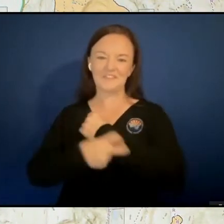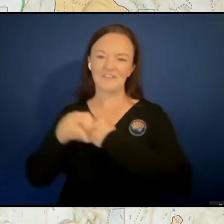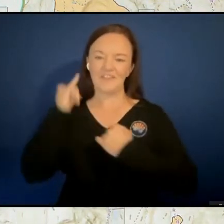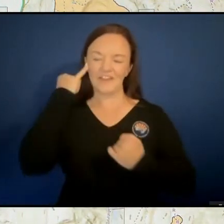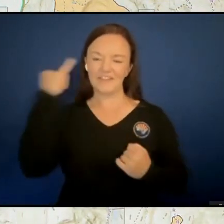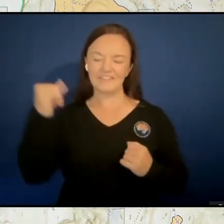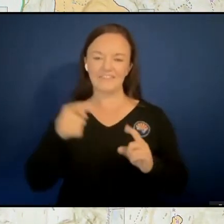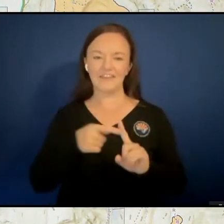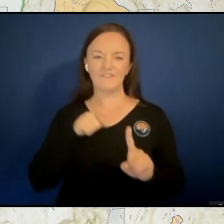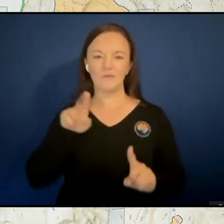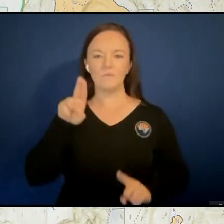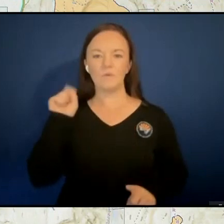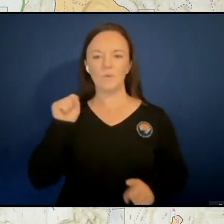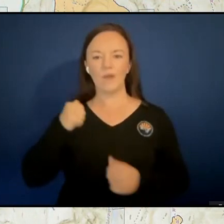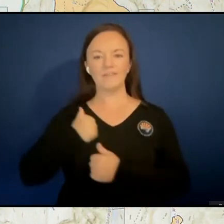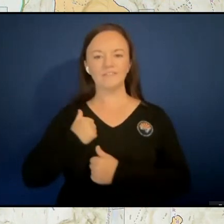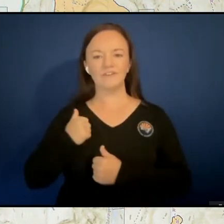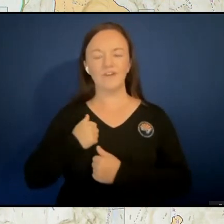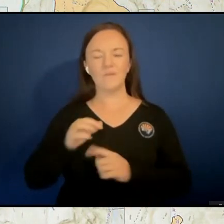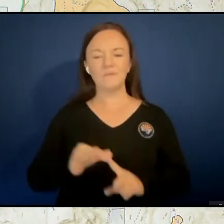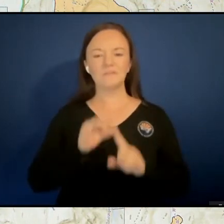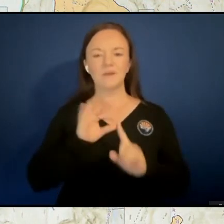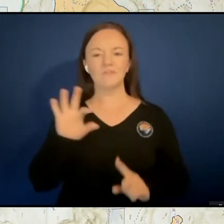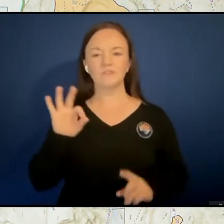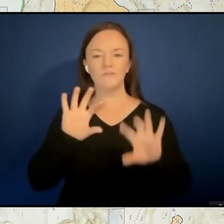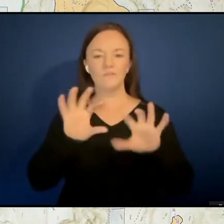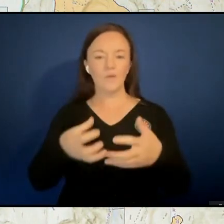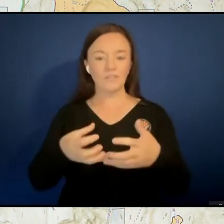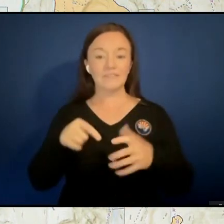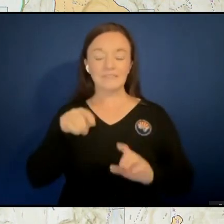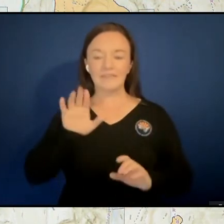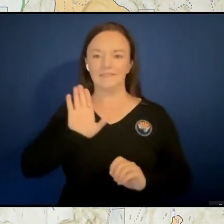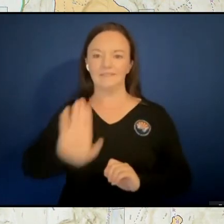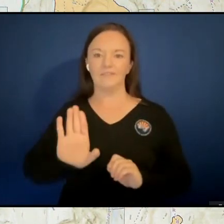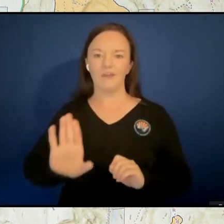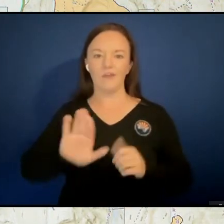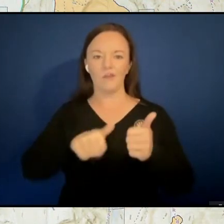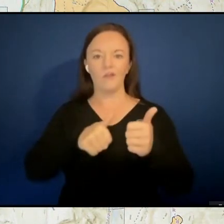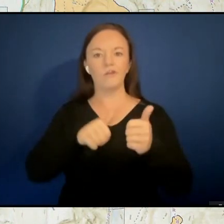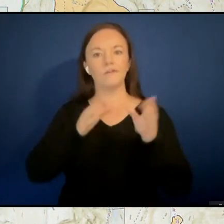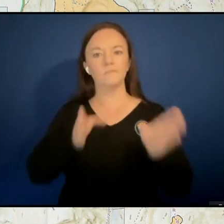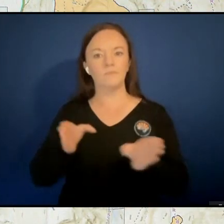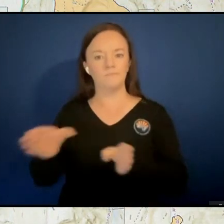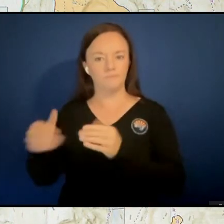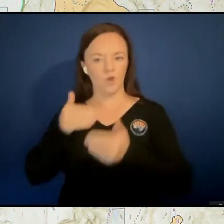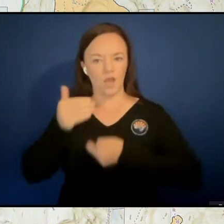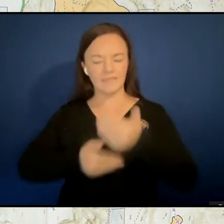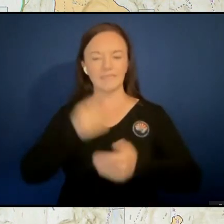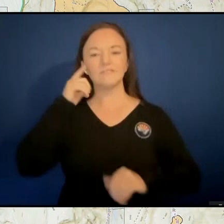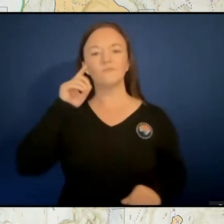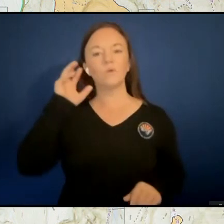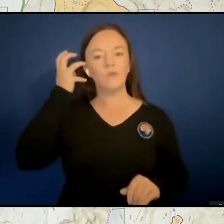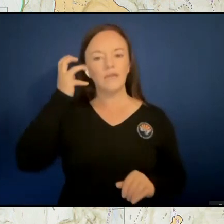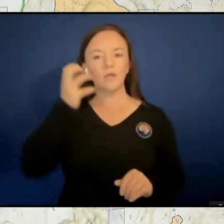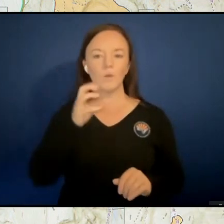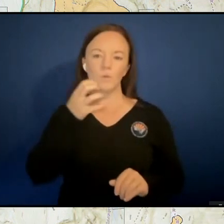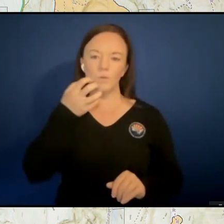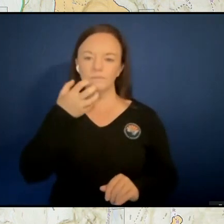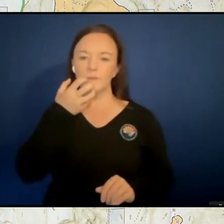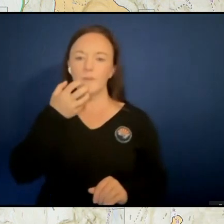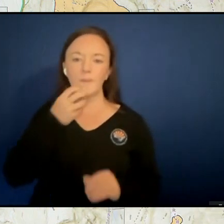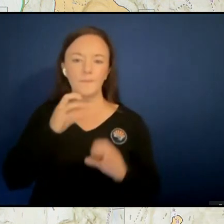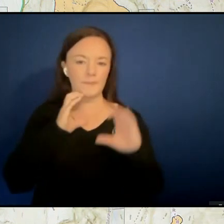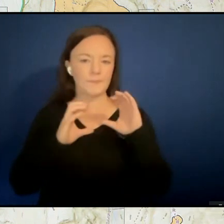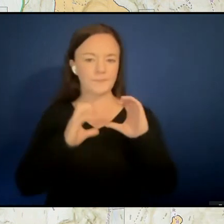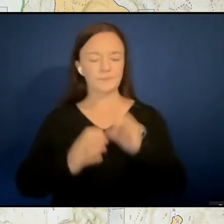the U.S. Army Special Forces. And that's how they, that's the plan that they use for the rate, for their communications. And so every time they go out on a mission, you,